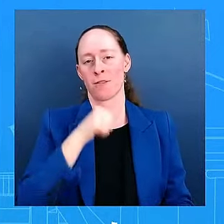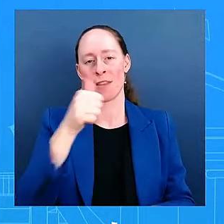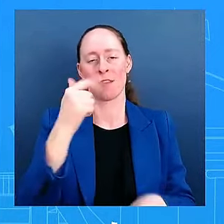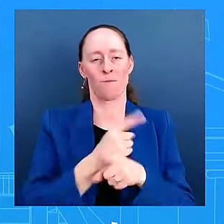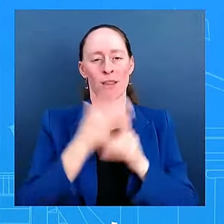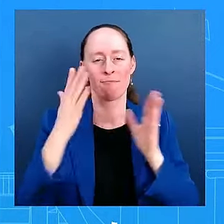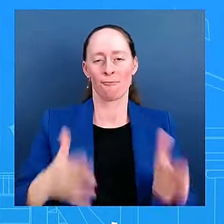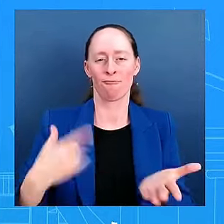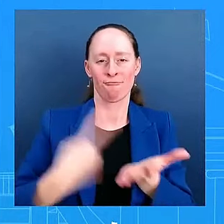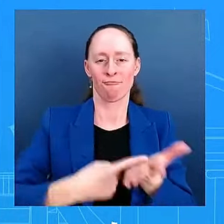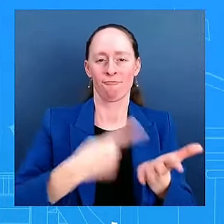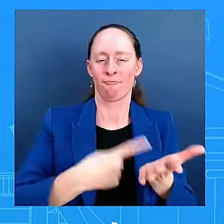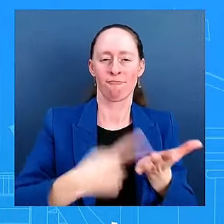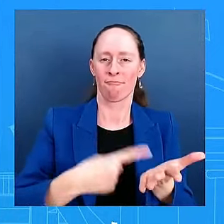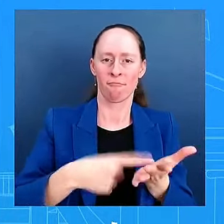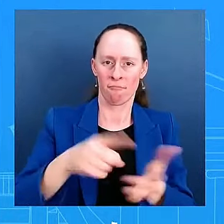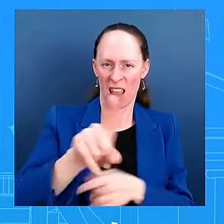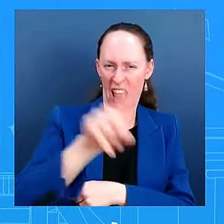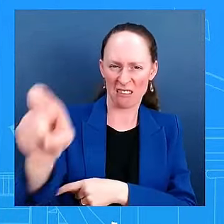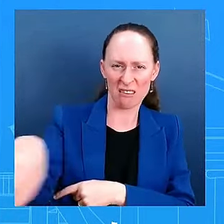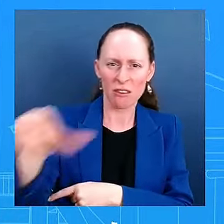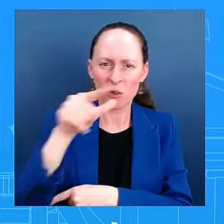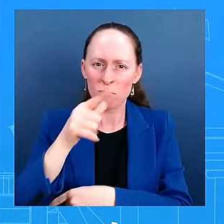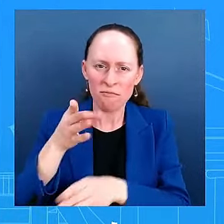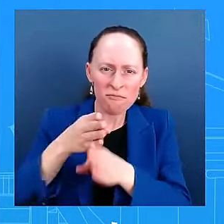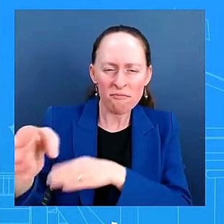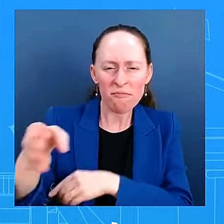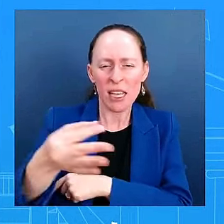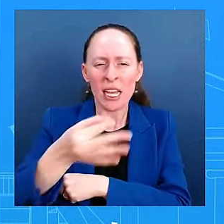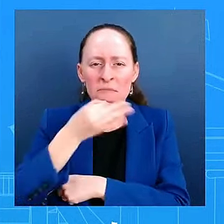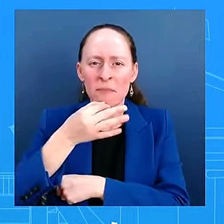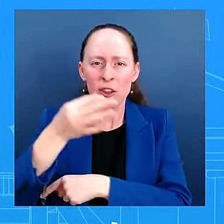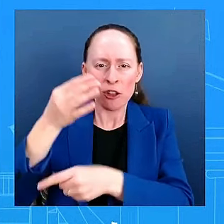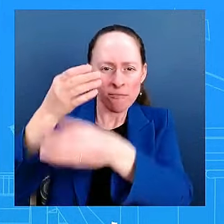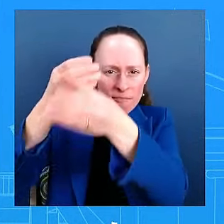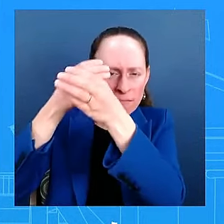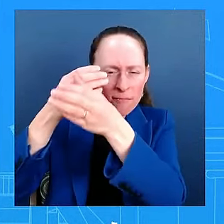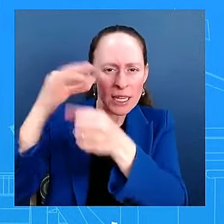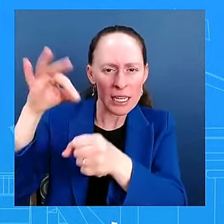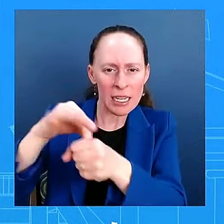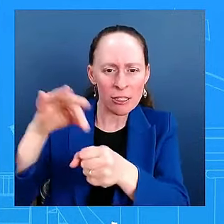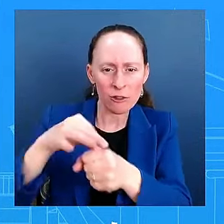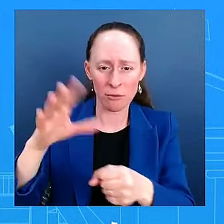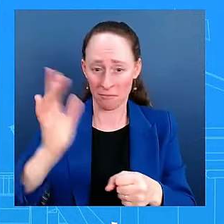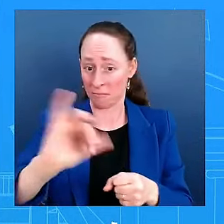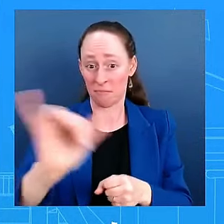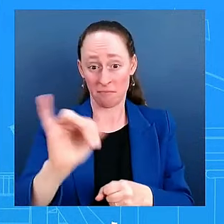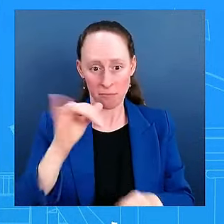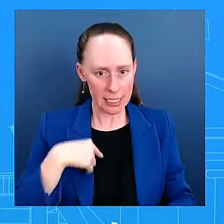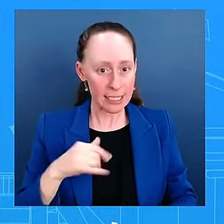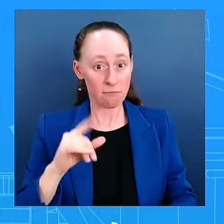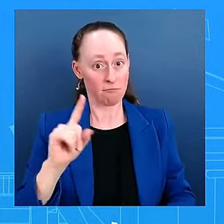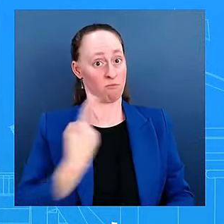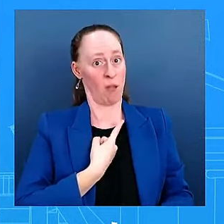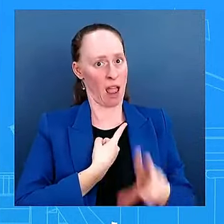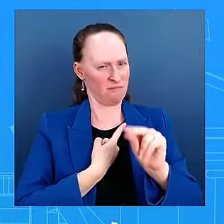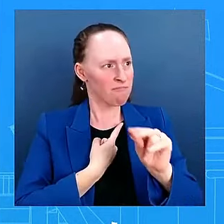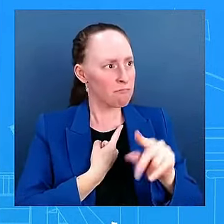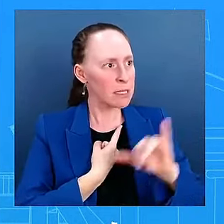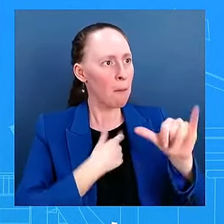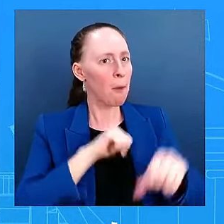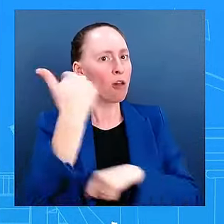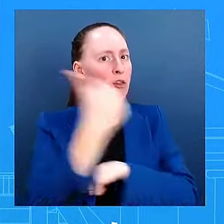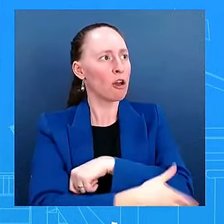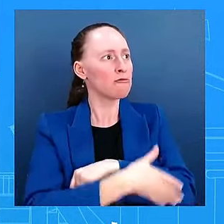was not unusual to what we have seen from the incumbencies around the world on the global stage. To really state my question, does the president feel any